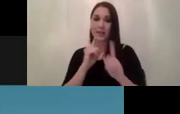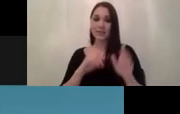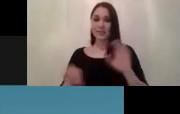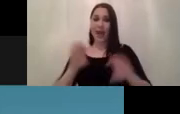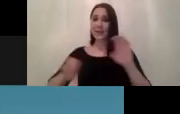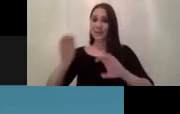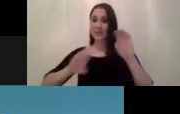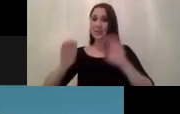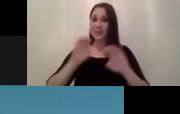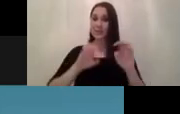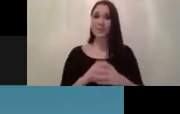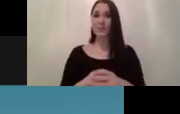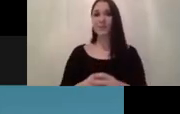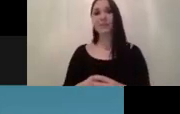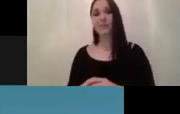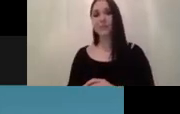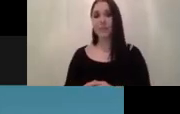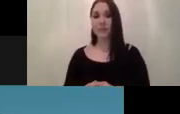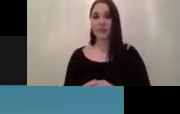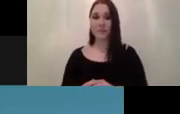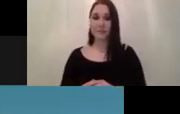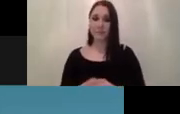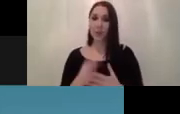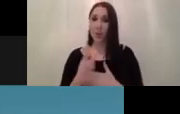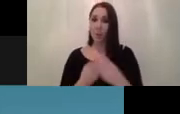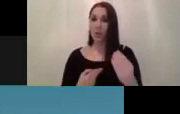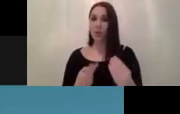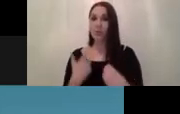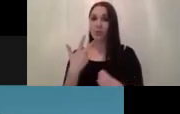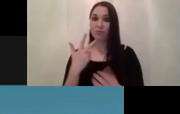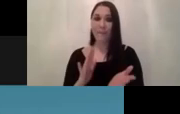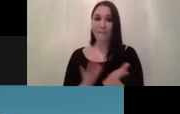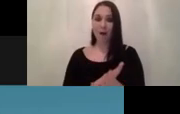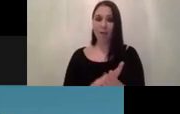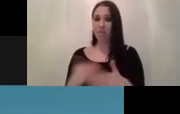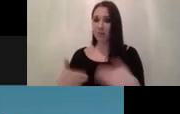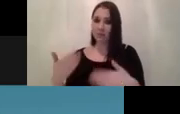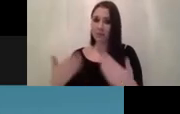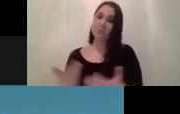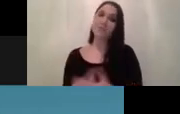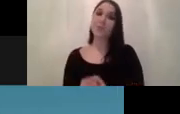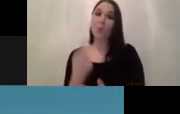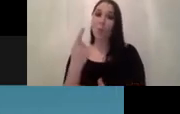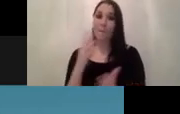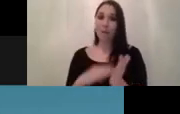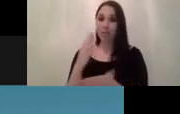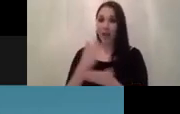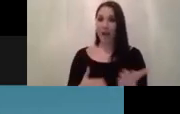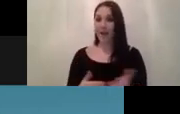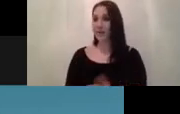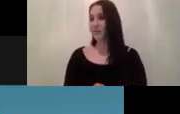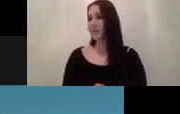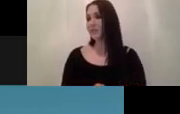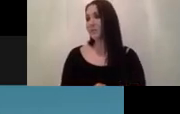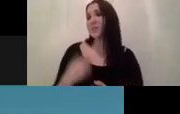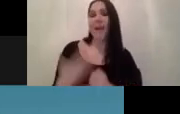work for a month or like both of them for three months or four quarter or both of them a month and a half and then at the end you get